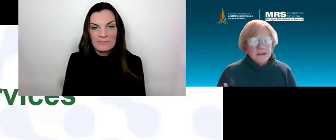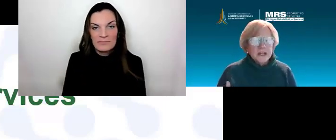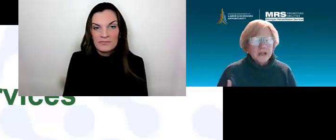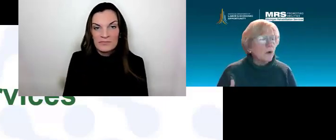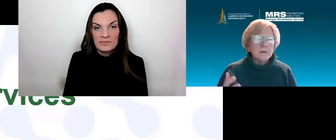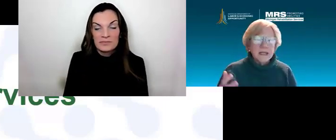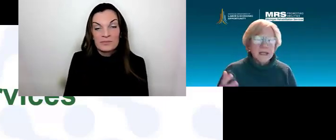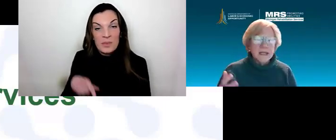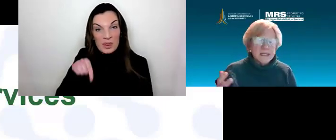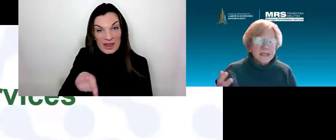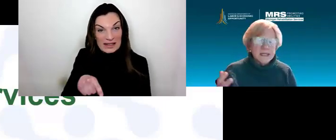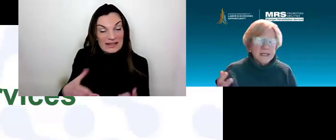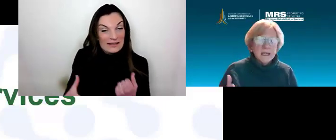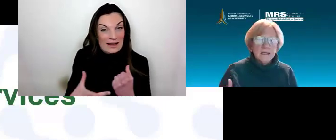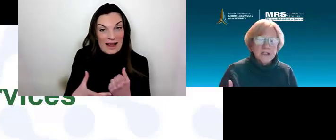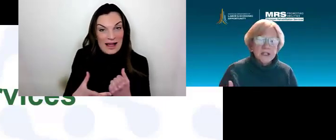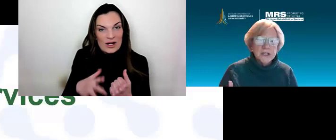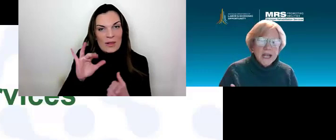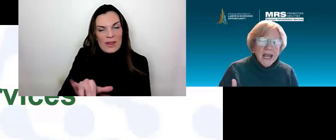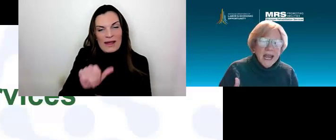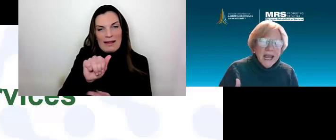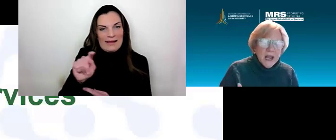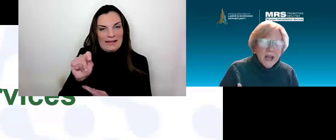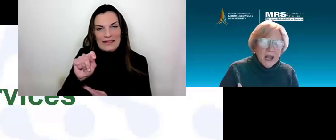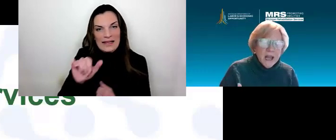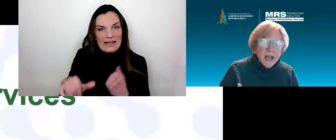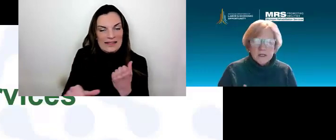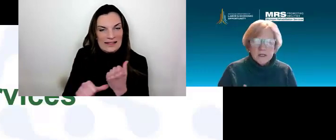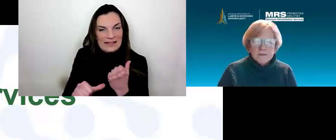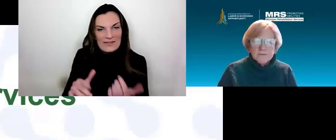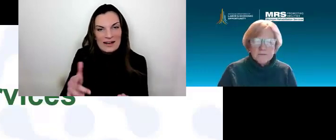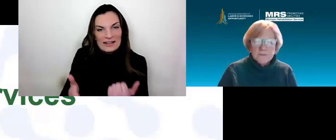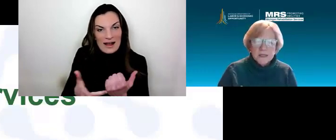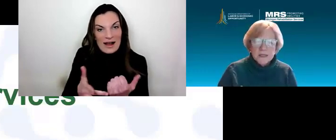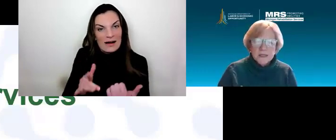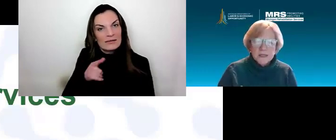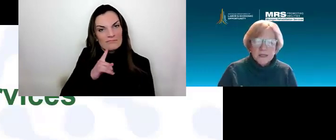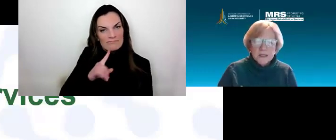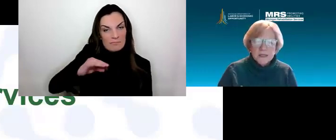technology or assistive technology help your students?